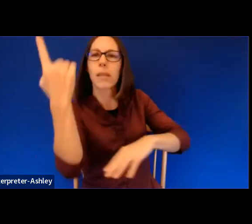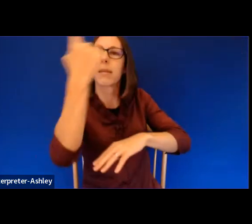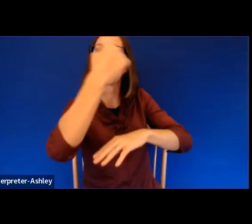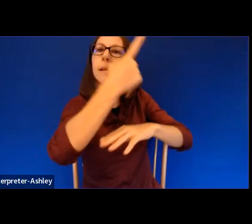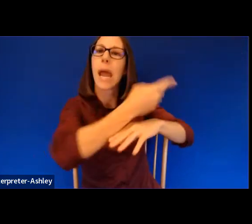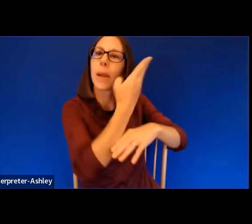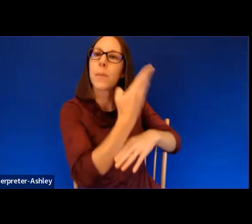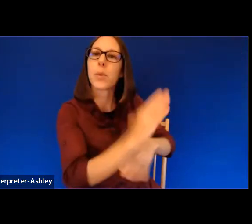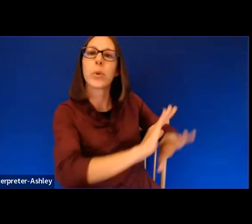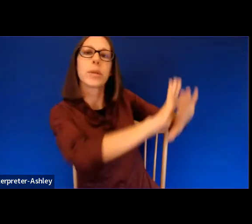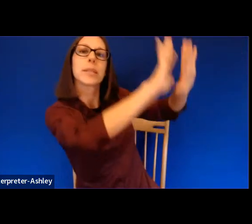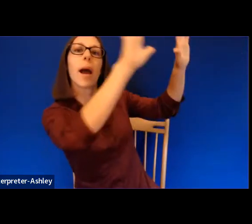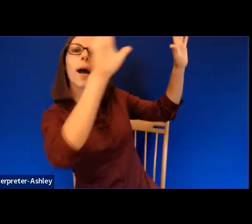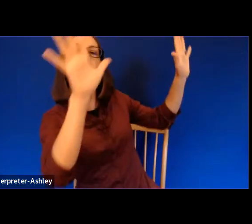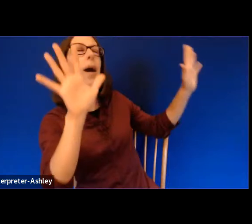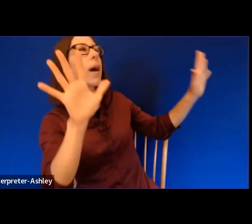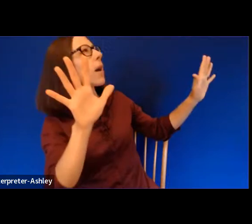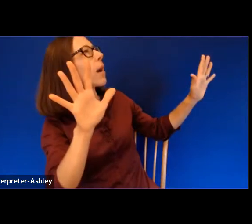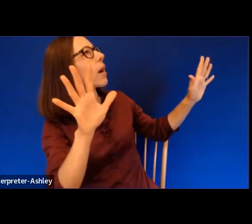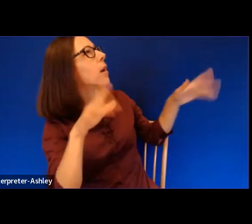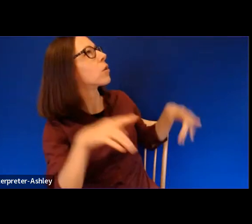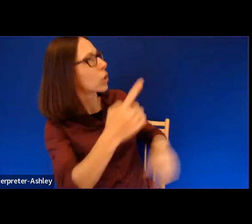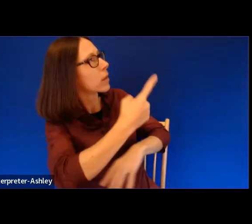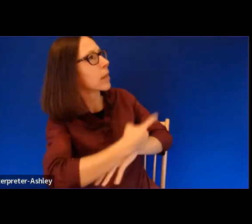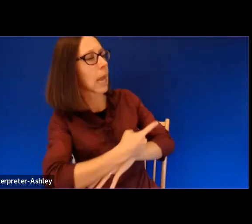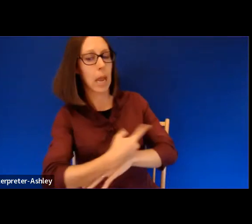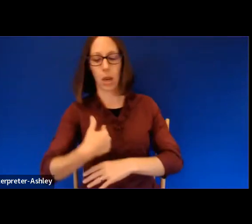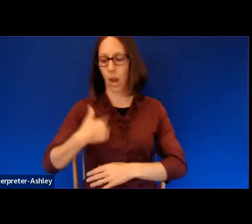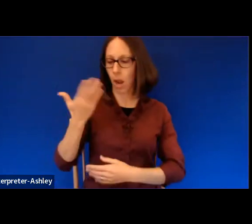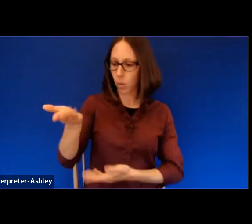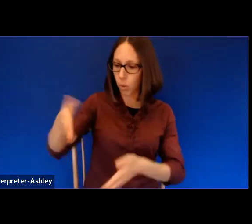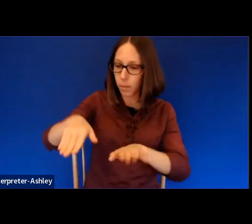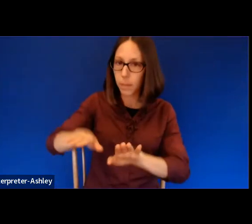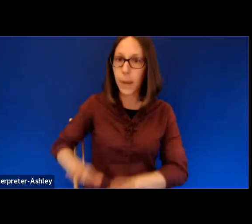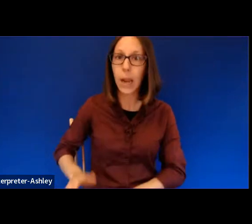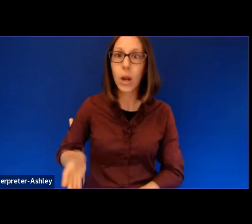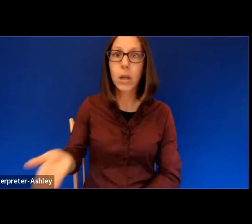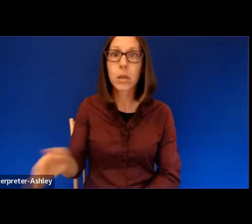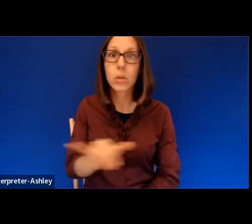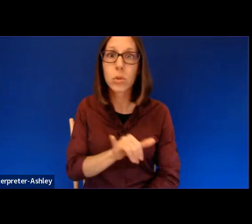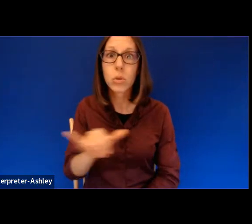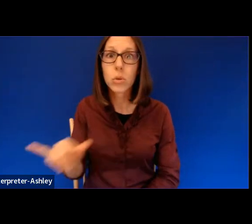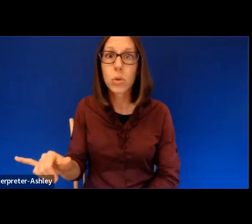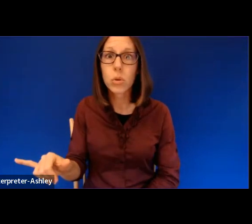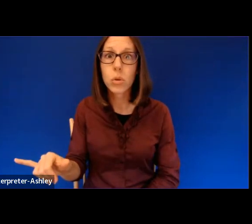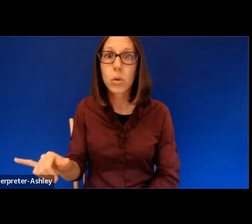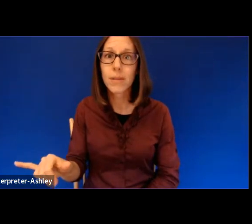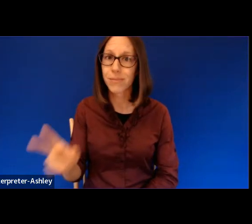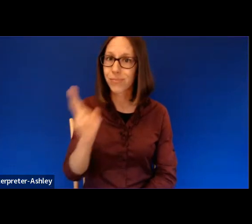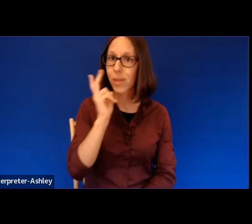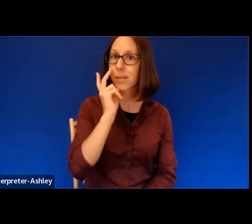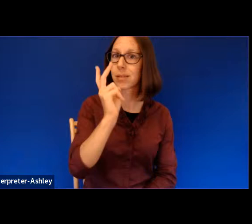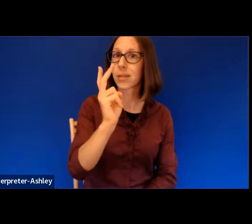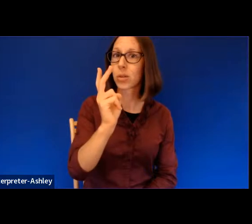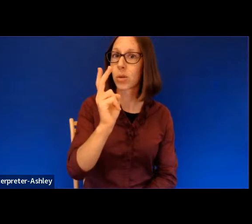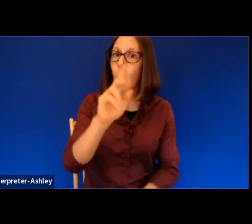Is this where I'll be buried to see you when I see you?